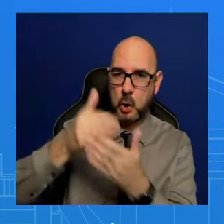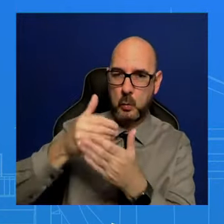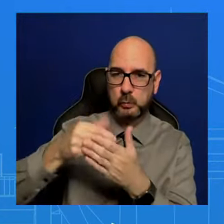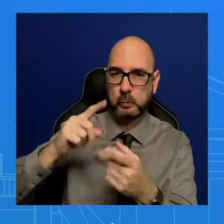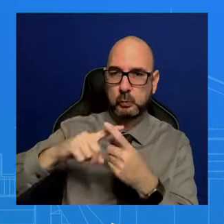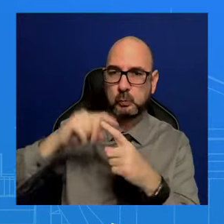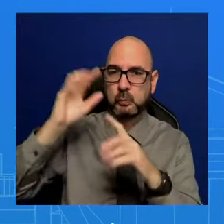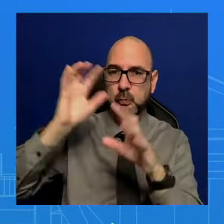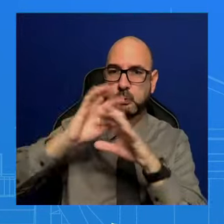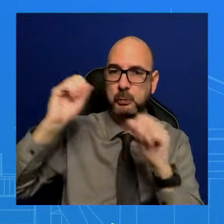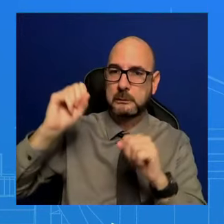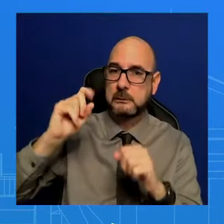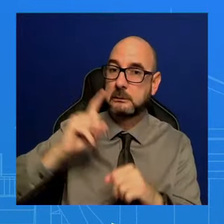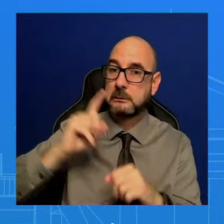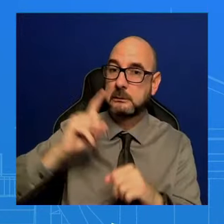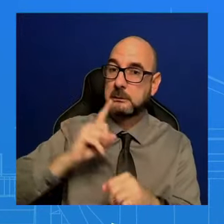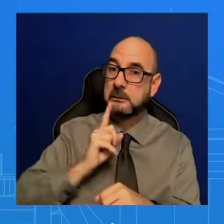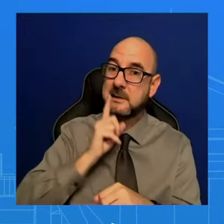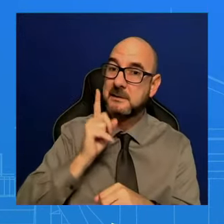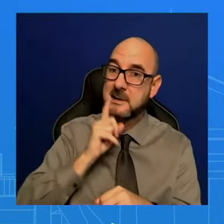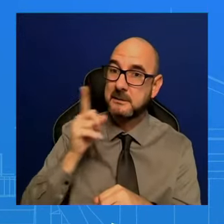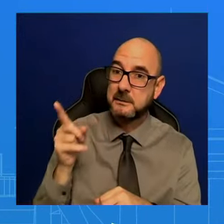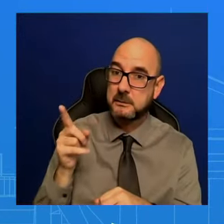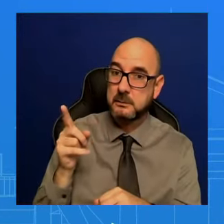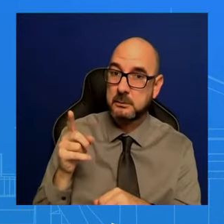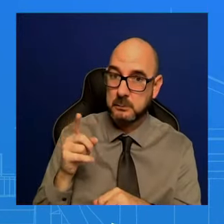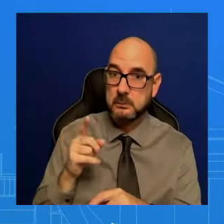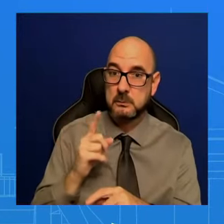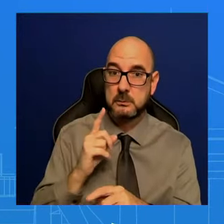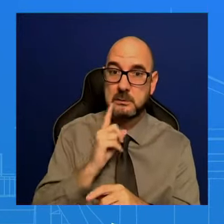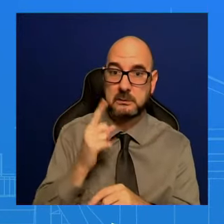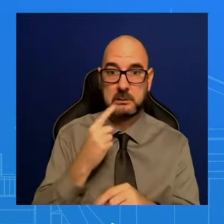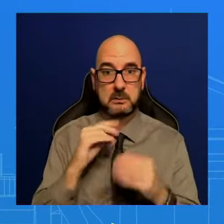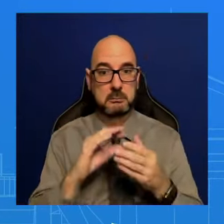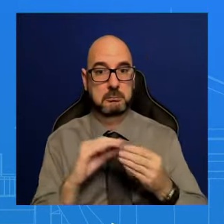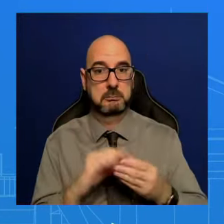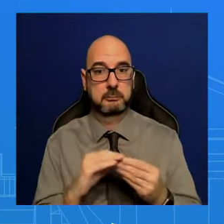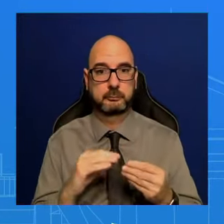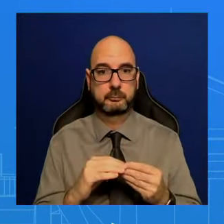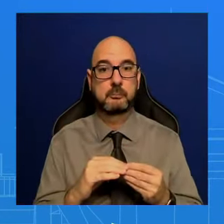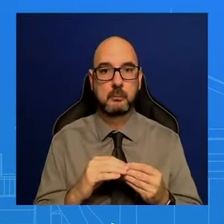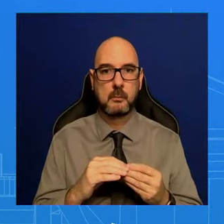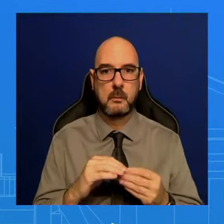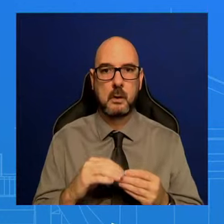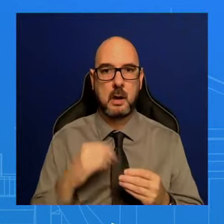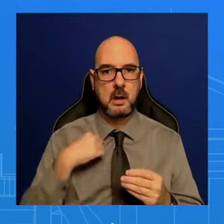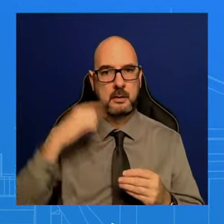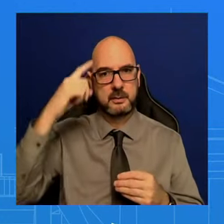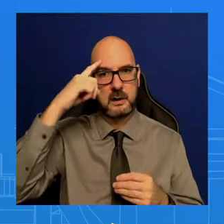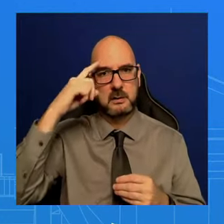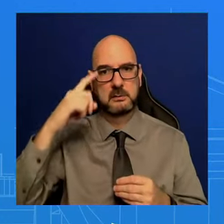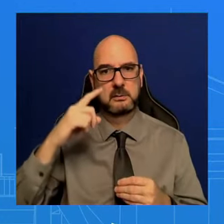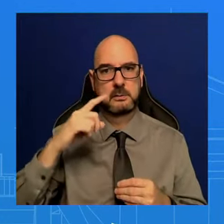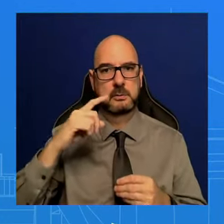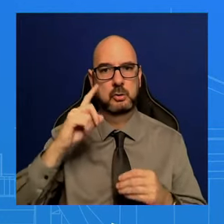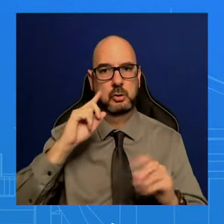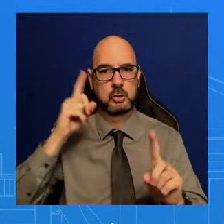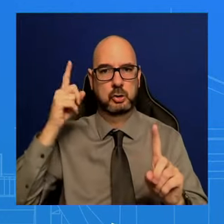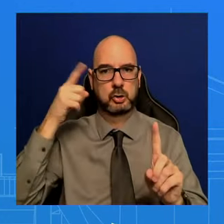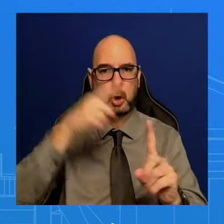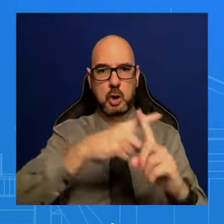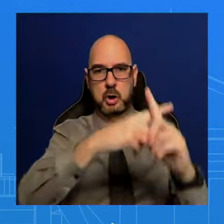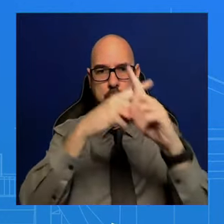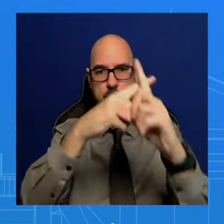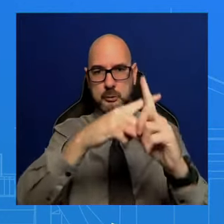Zelensky tells us that they believe Zelensky was the intended target. Is the U.S. looking into that strike? Do they believe that Zelensky was, in fact,